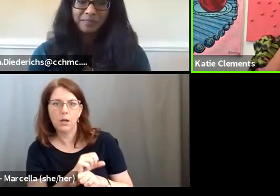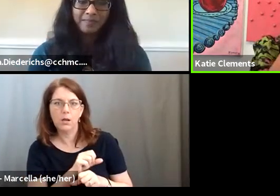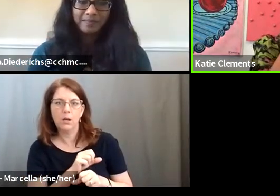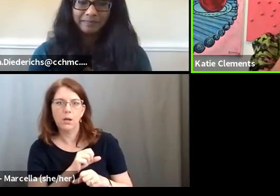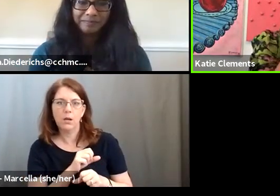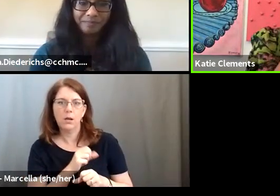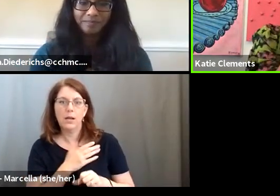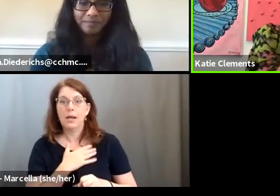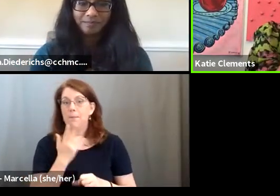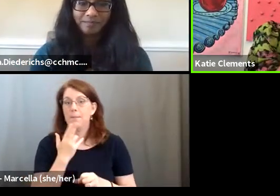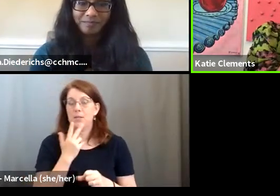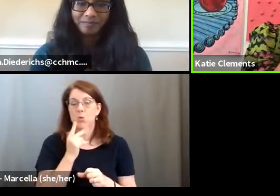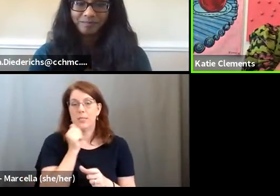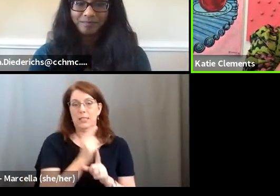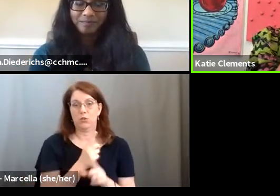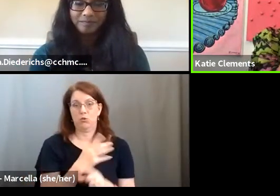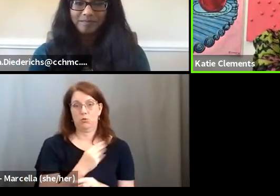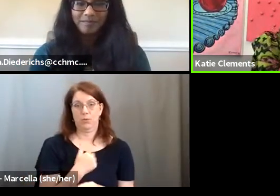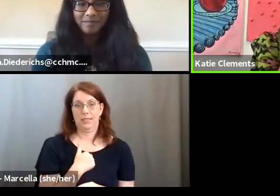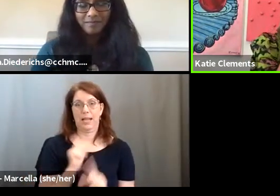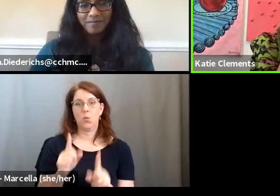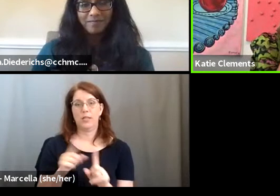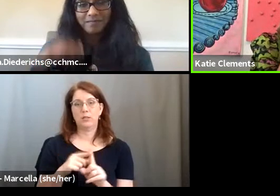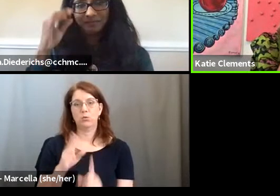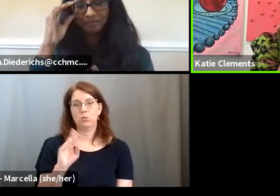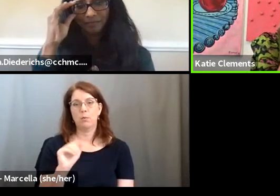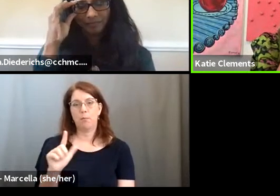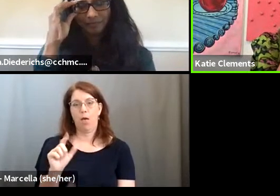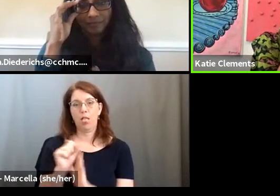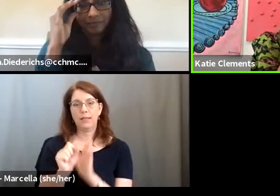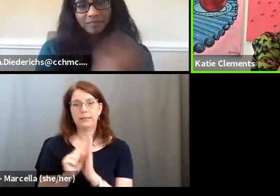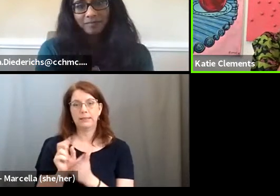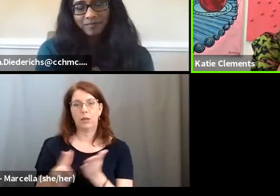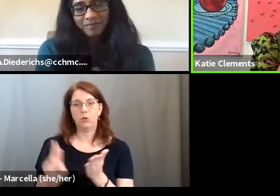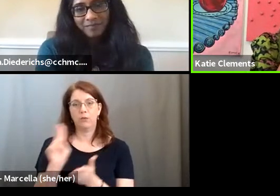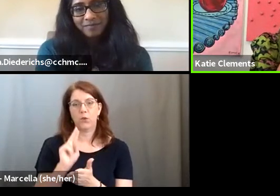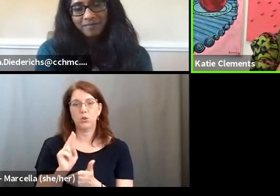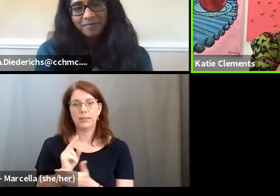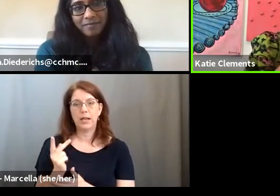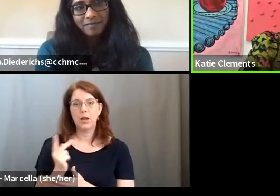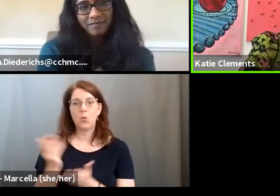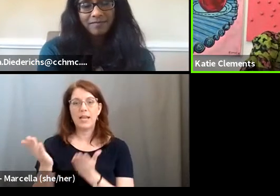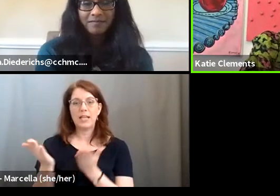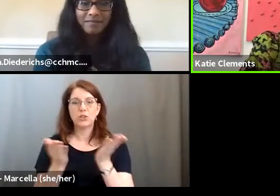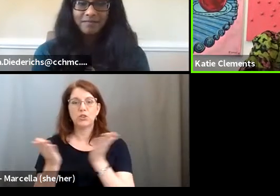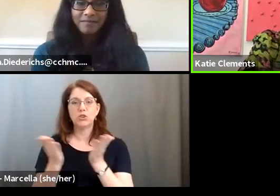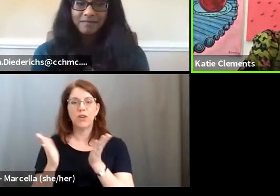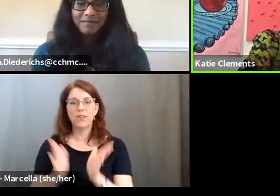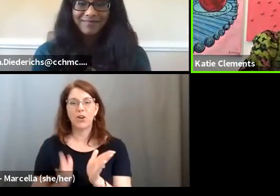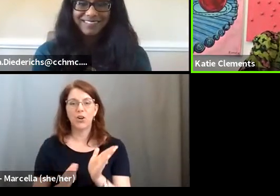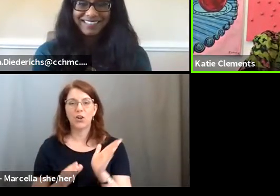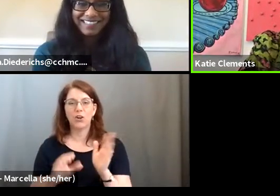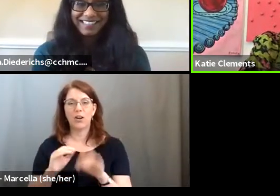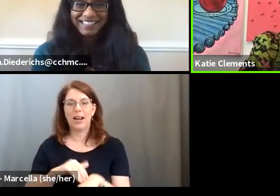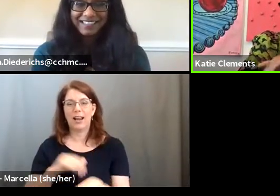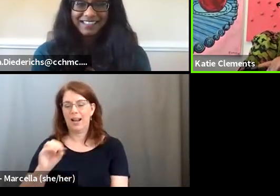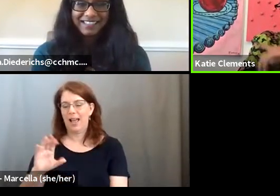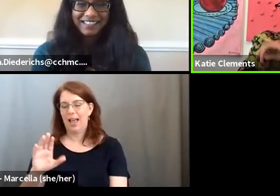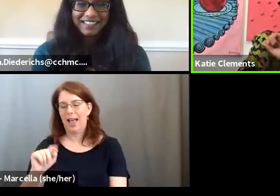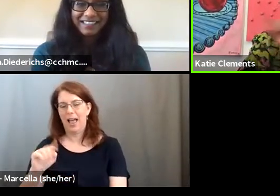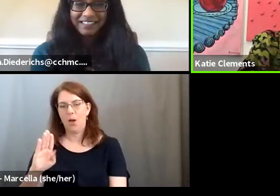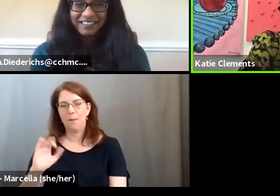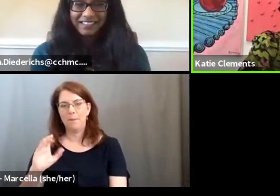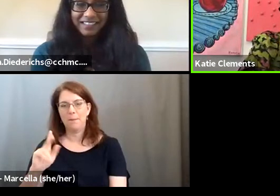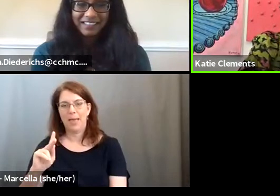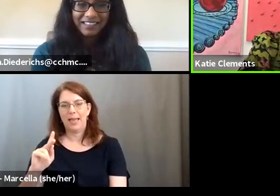My twin sister and I were both at Ball State University and we were servers at Outback Steakhouse. And so